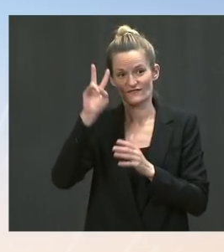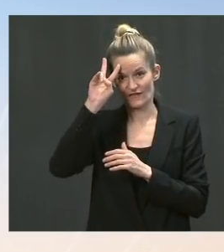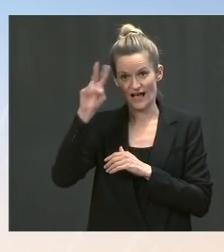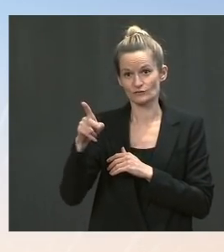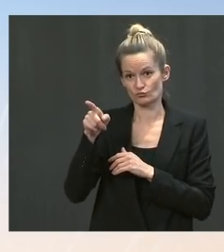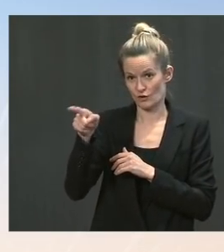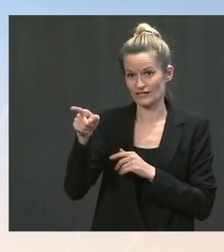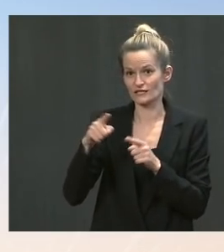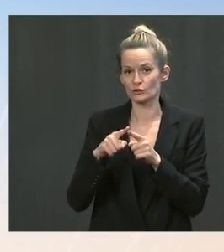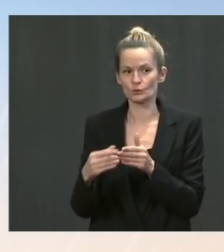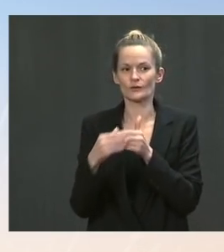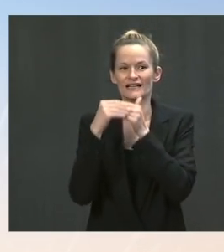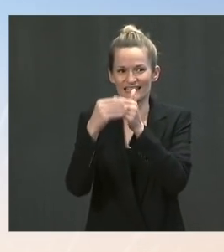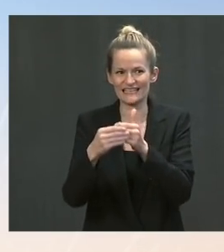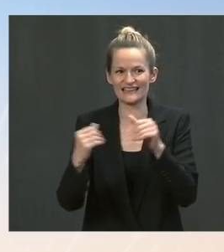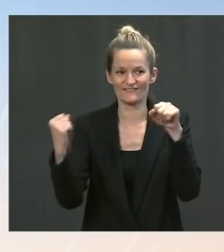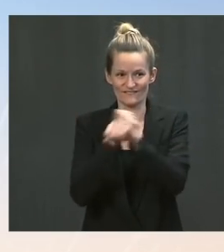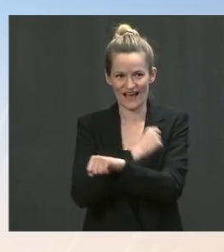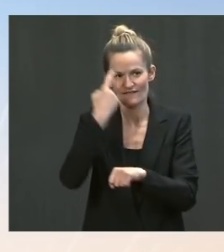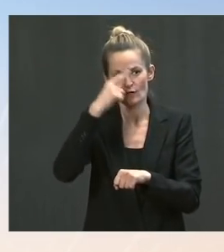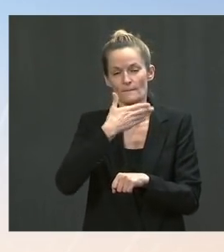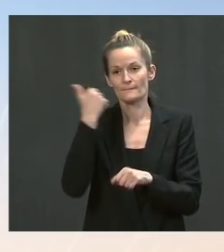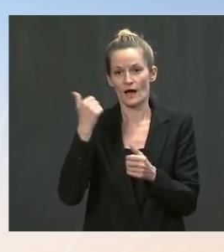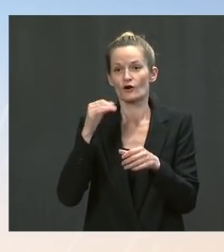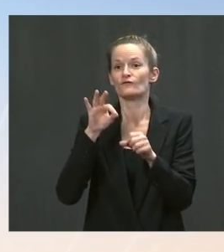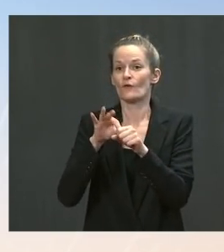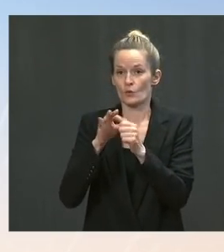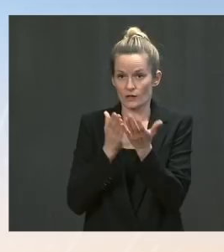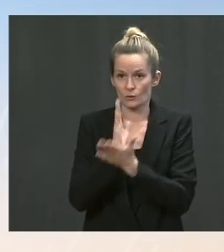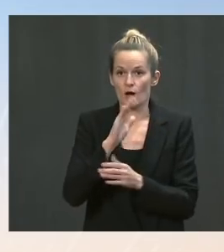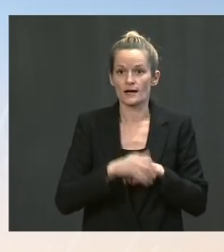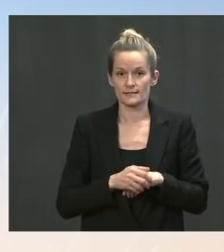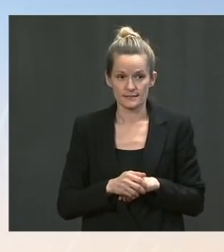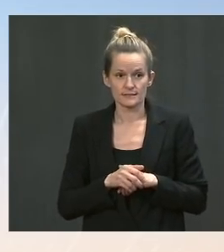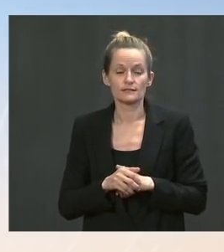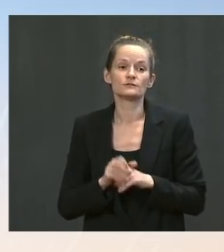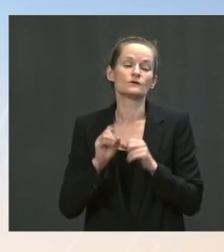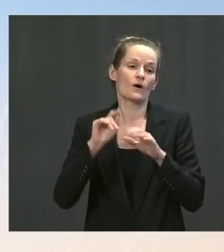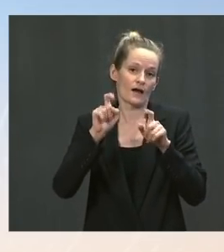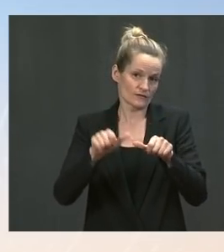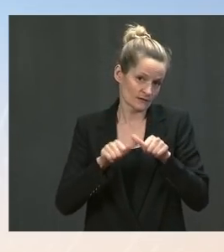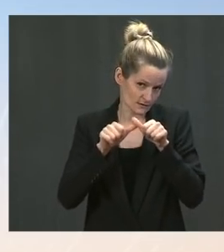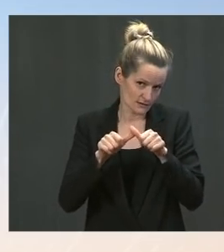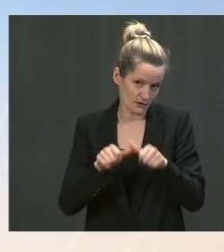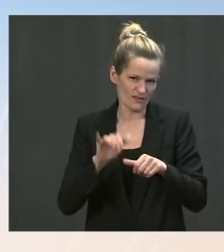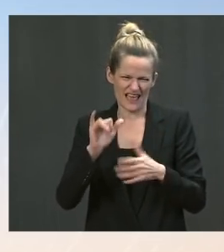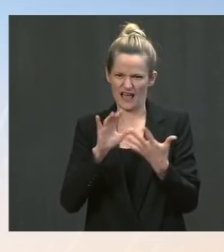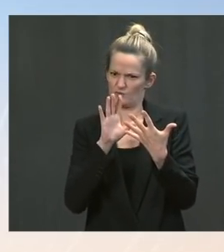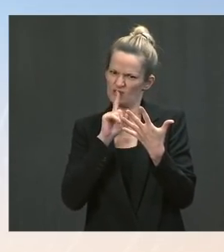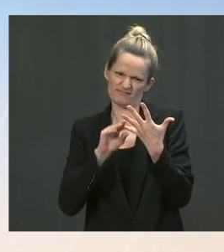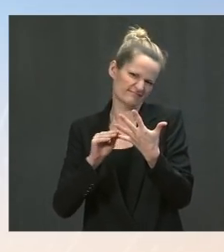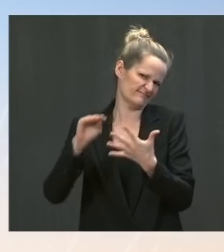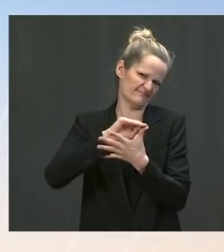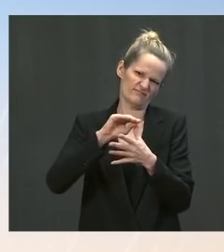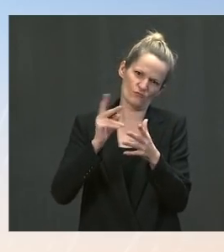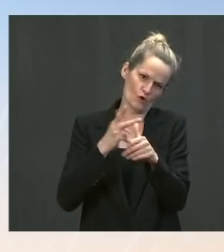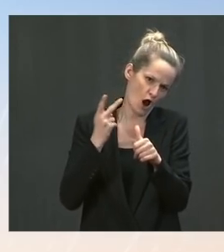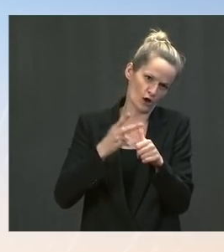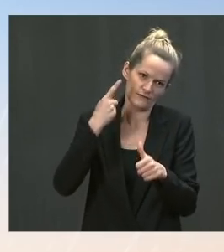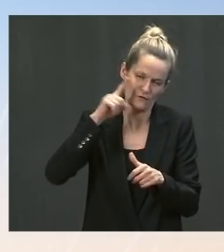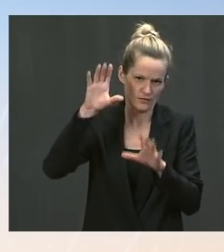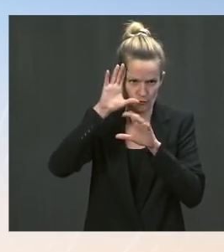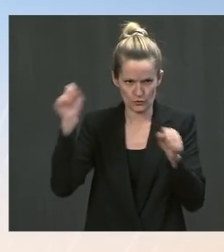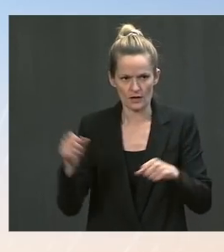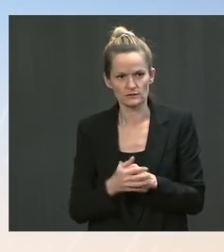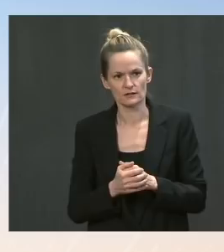So the fight is continuing, it's ongoing, and it certainly remains a priority for him and of his presidency. May I follow up